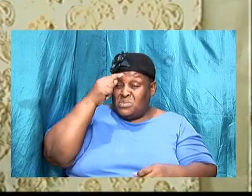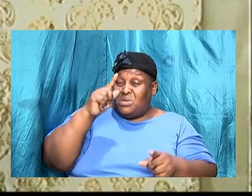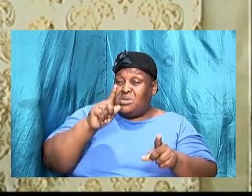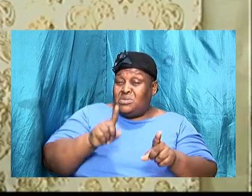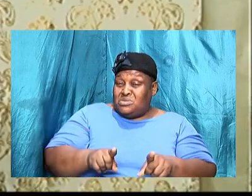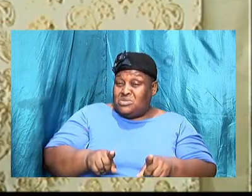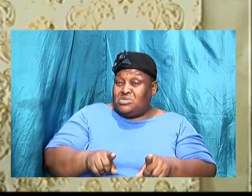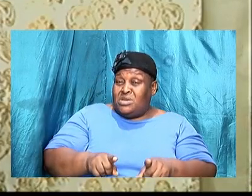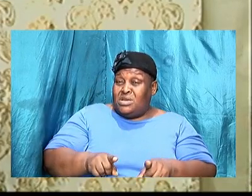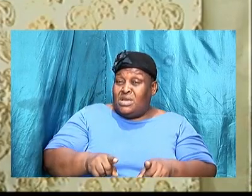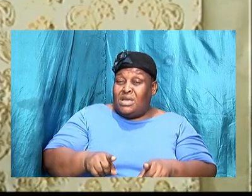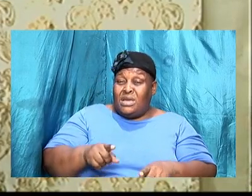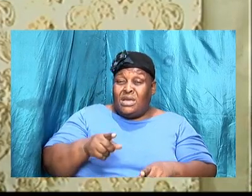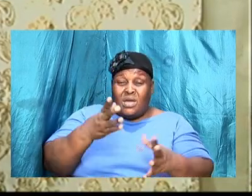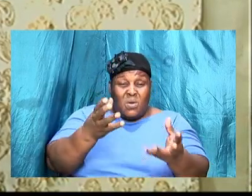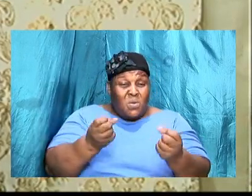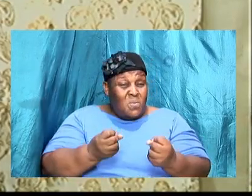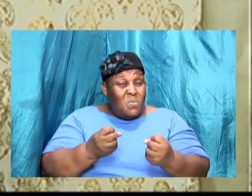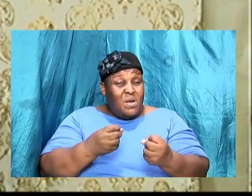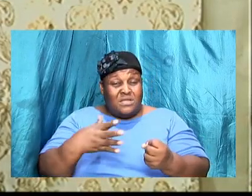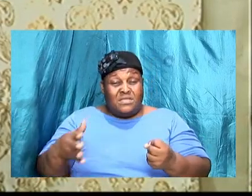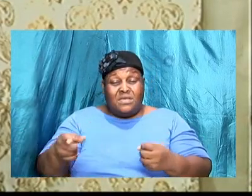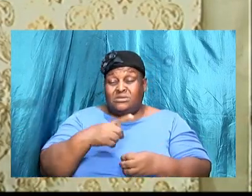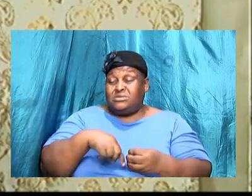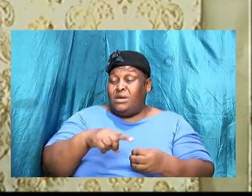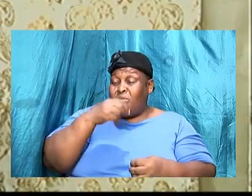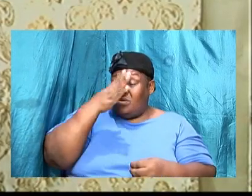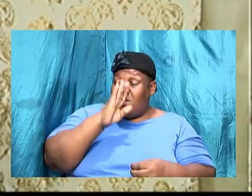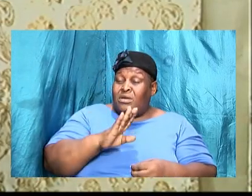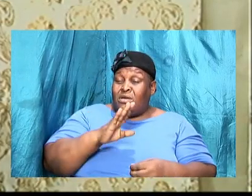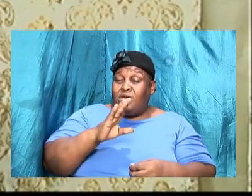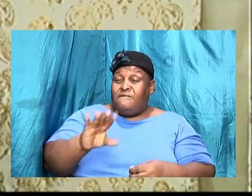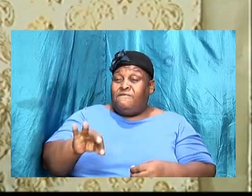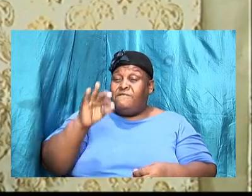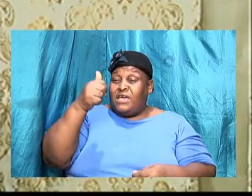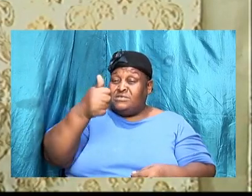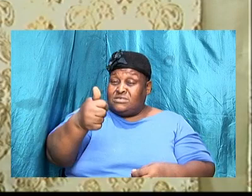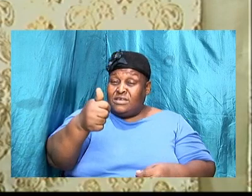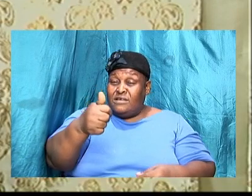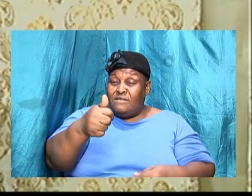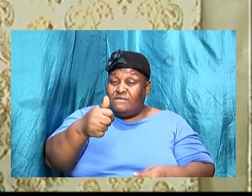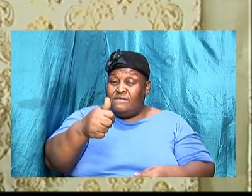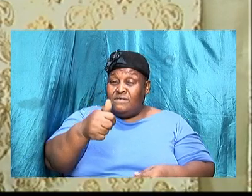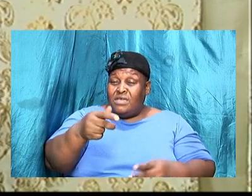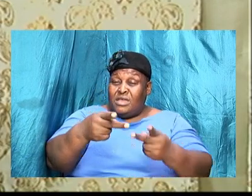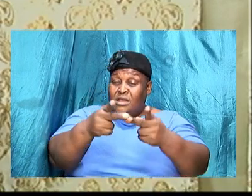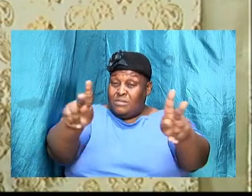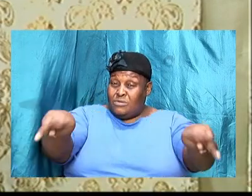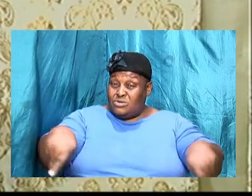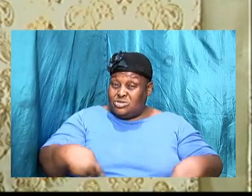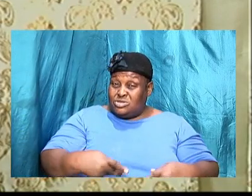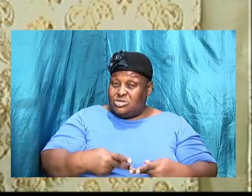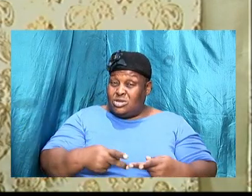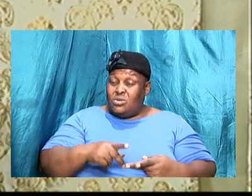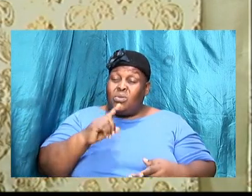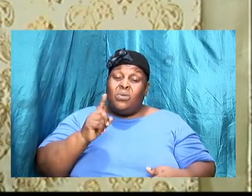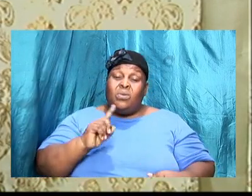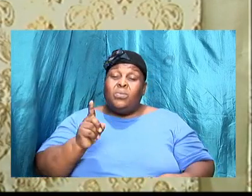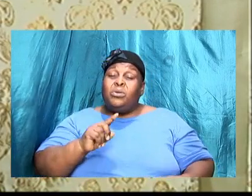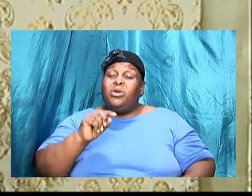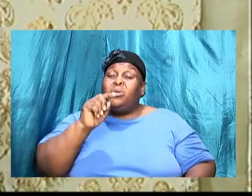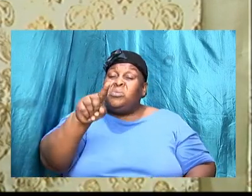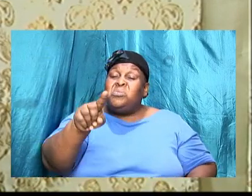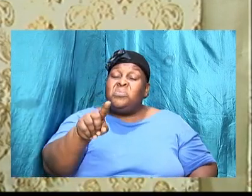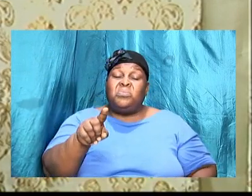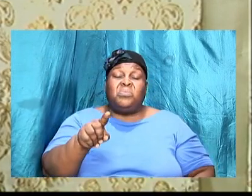things above God you are going to find yourself in a position where you